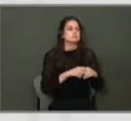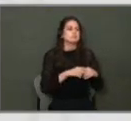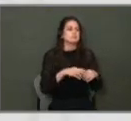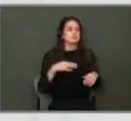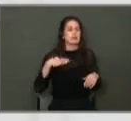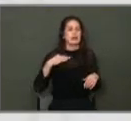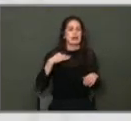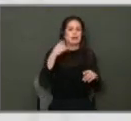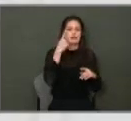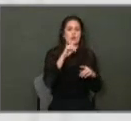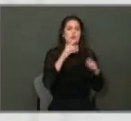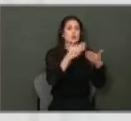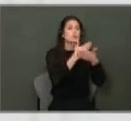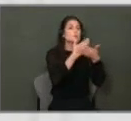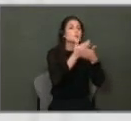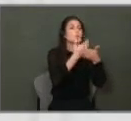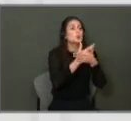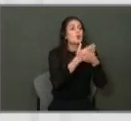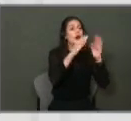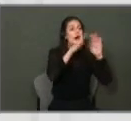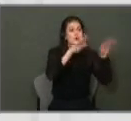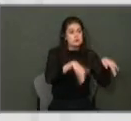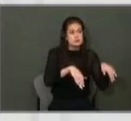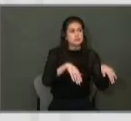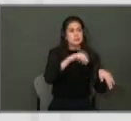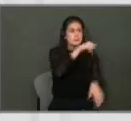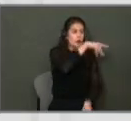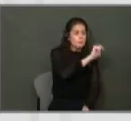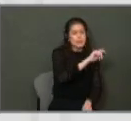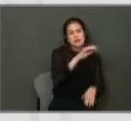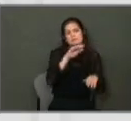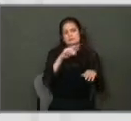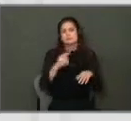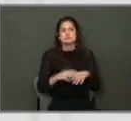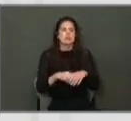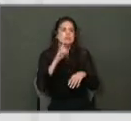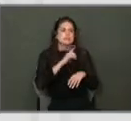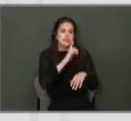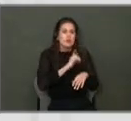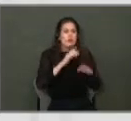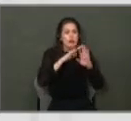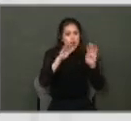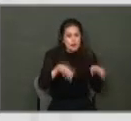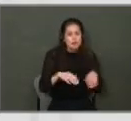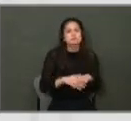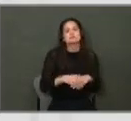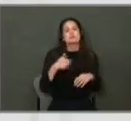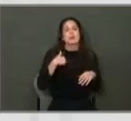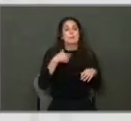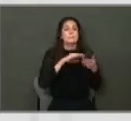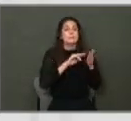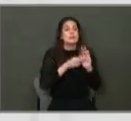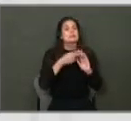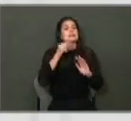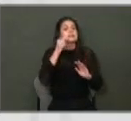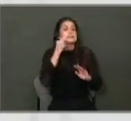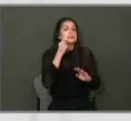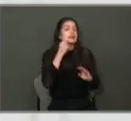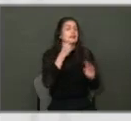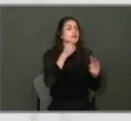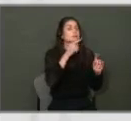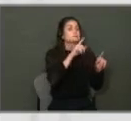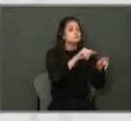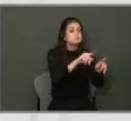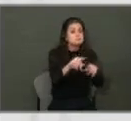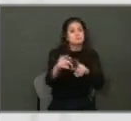It's new multi-family units. It's also new single family. And so the idea is that the city will solicit for